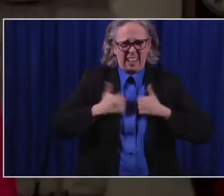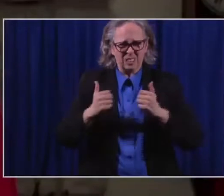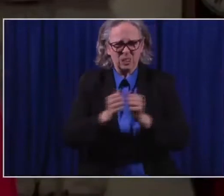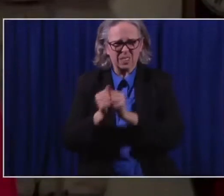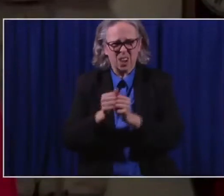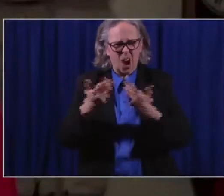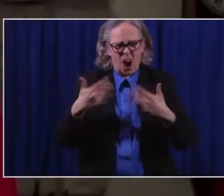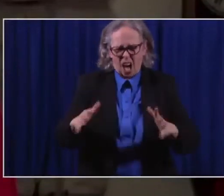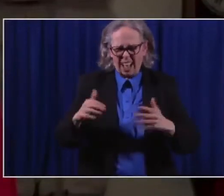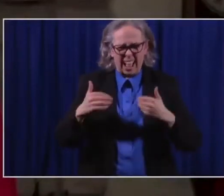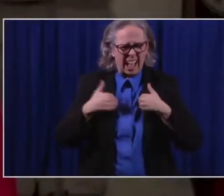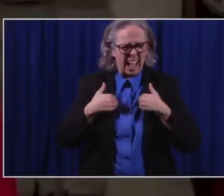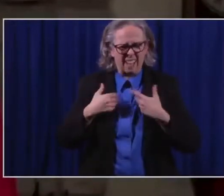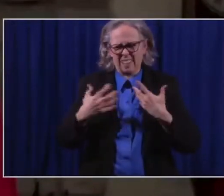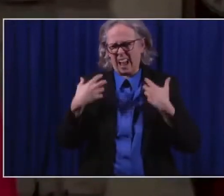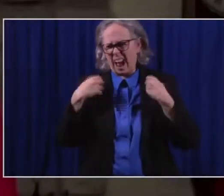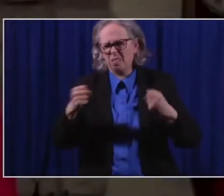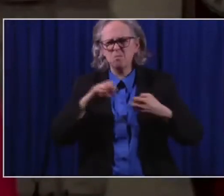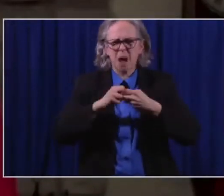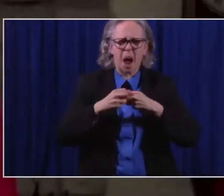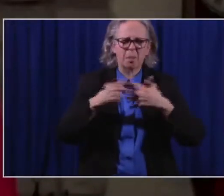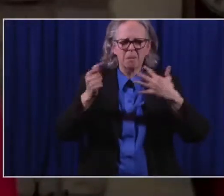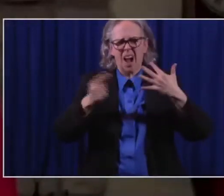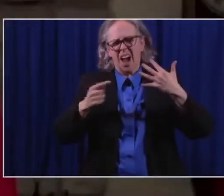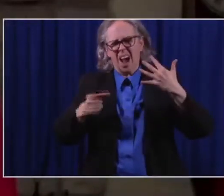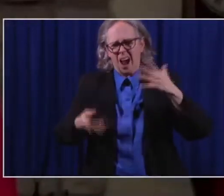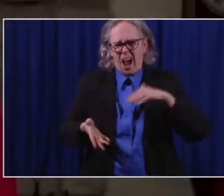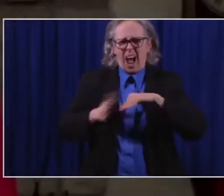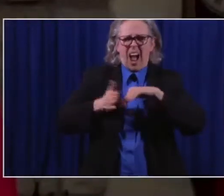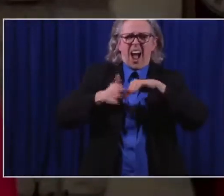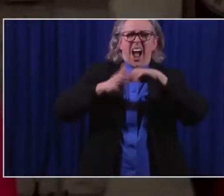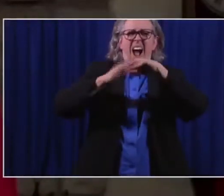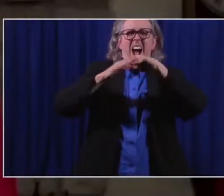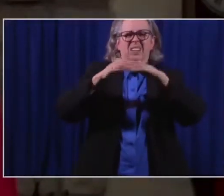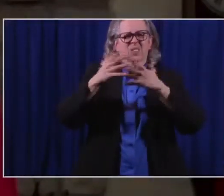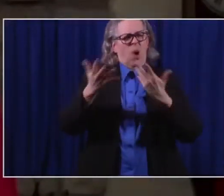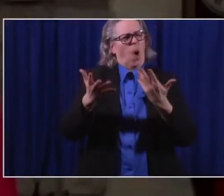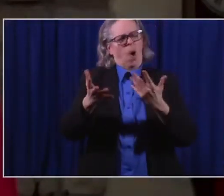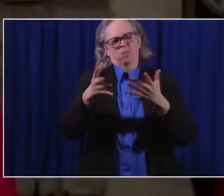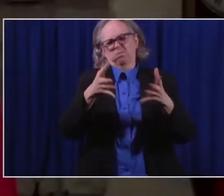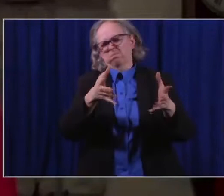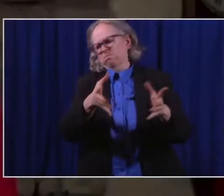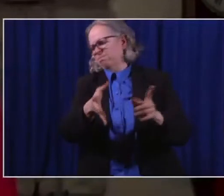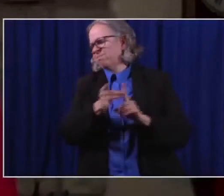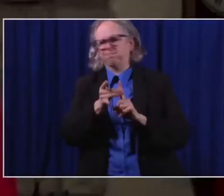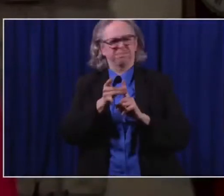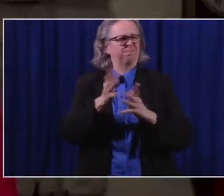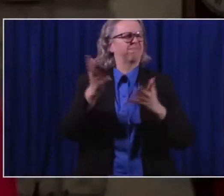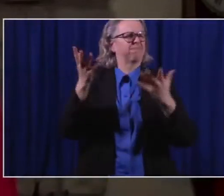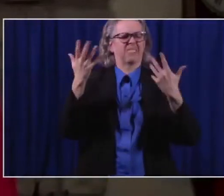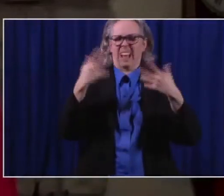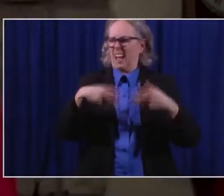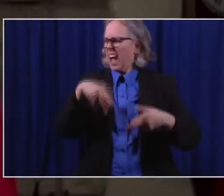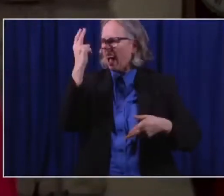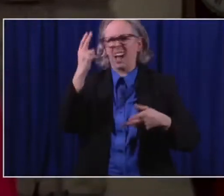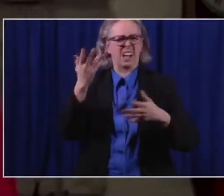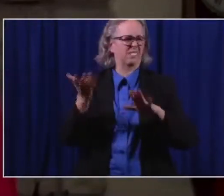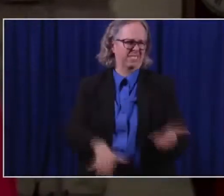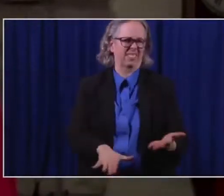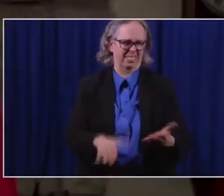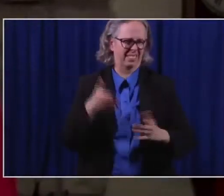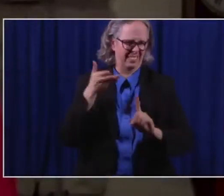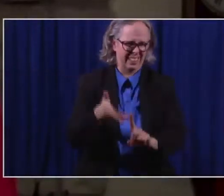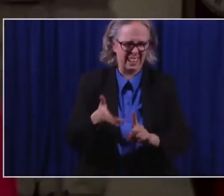higher mortality rate than others might. So that's what you're seeing happen today. It's not going to be done